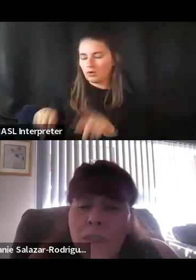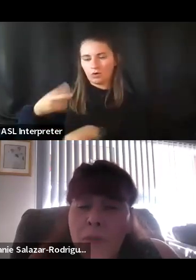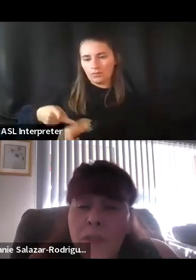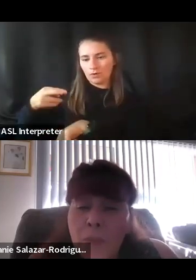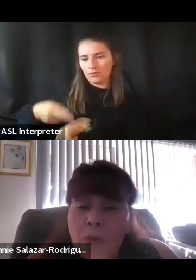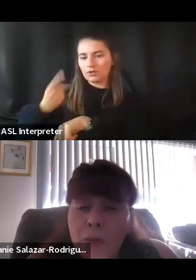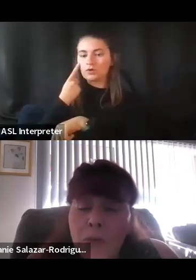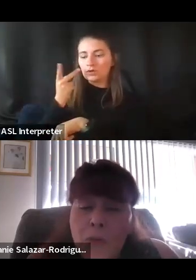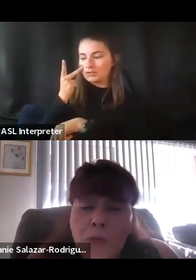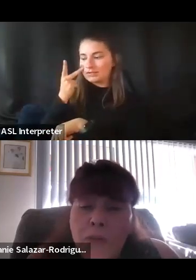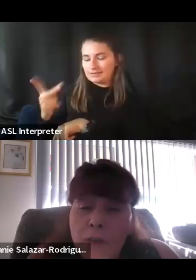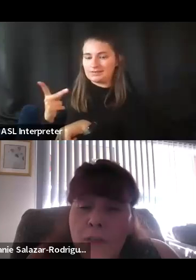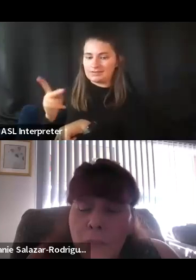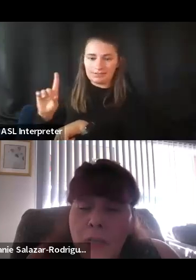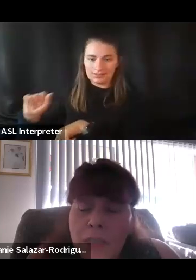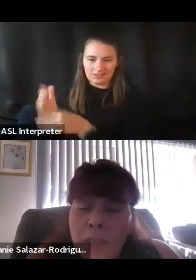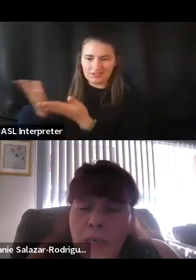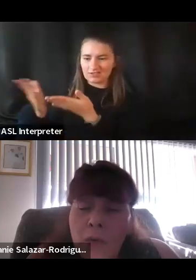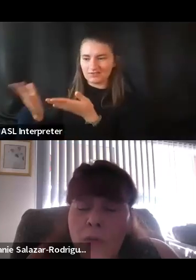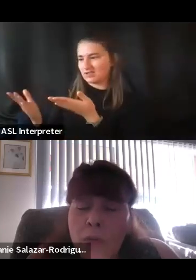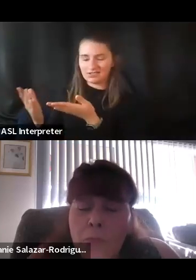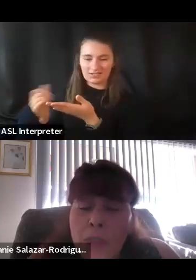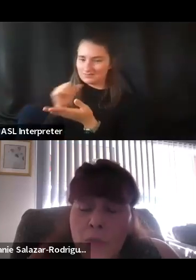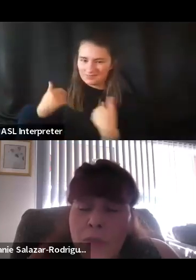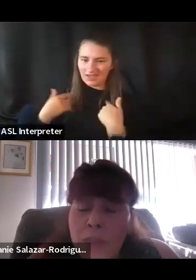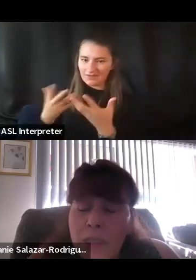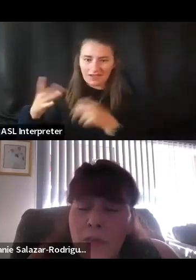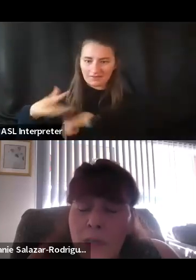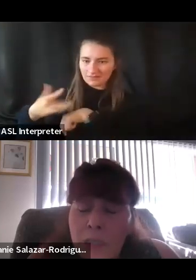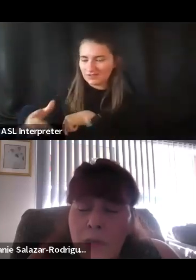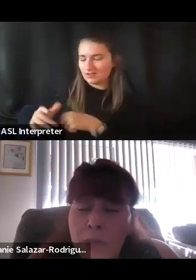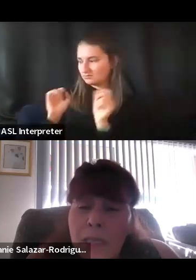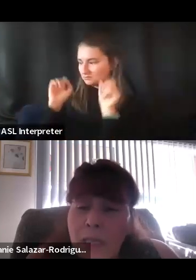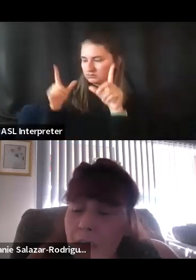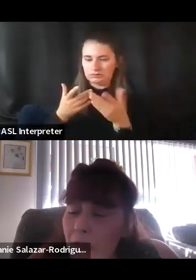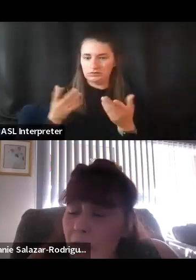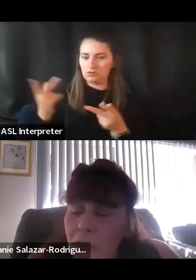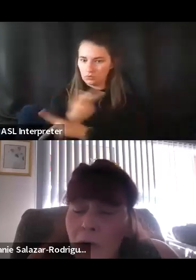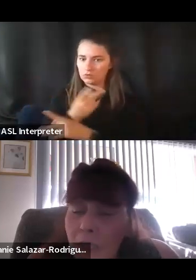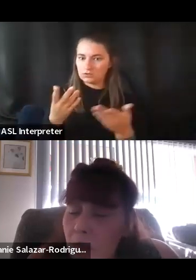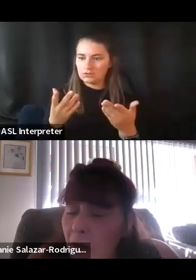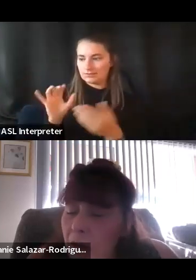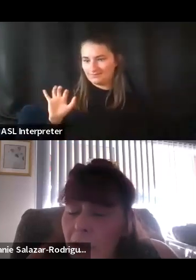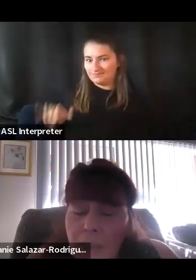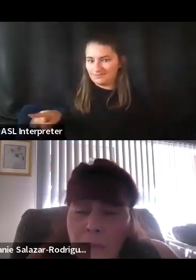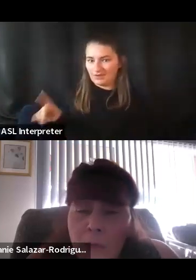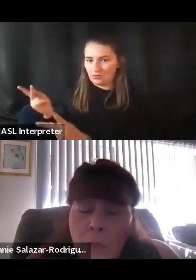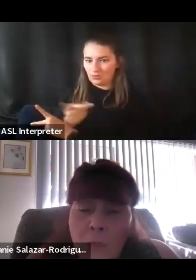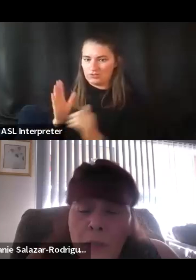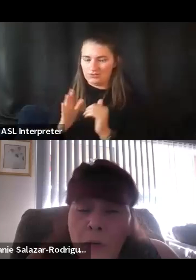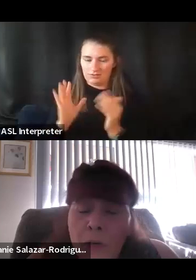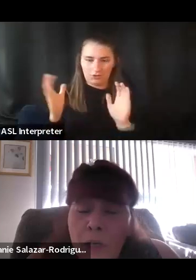with disabilities in Puerto Rico was really very surprising, which was much worse than, you know, here in the mainland. So as part of that